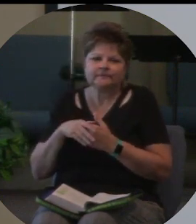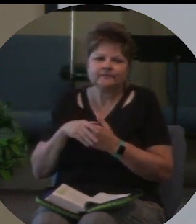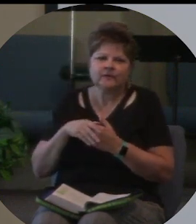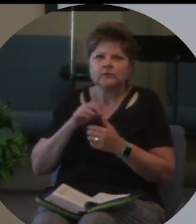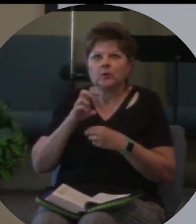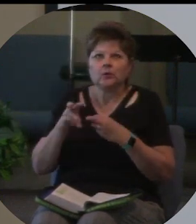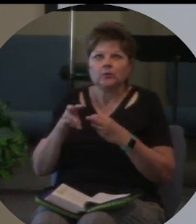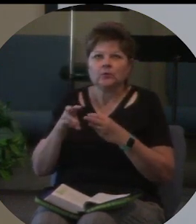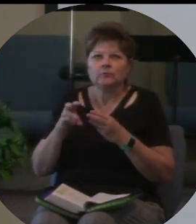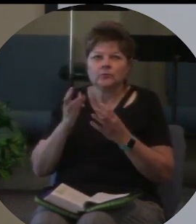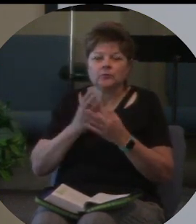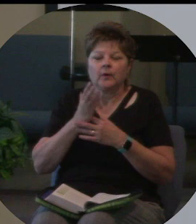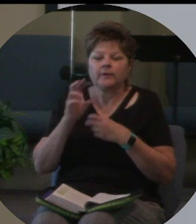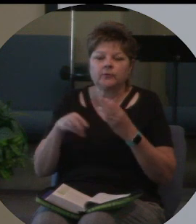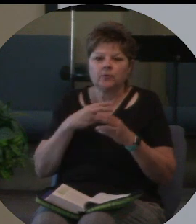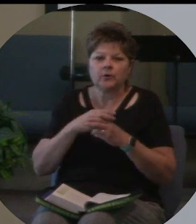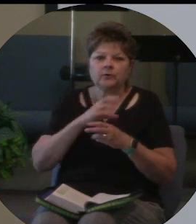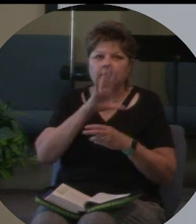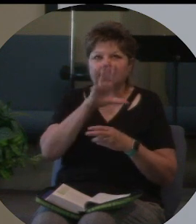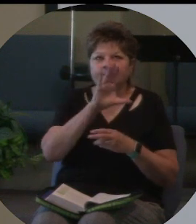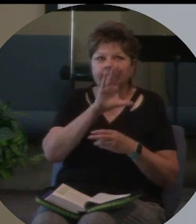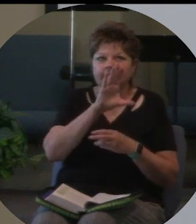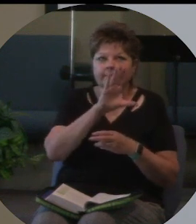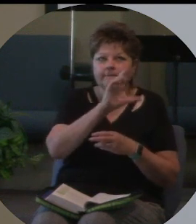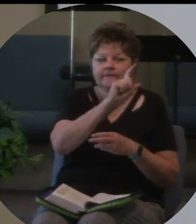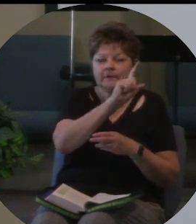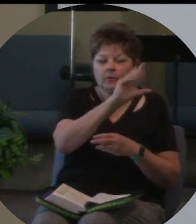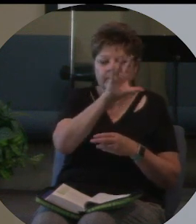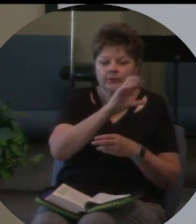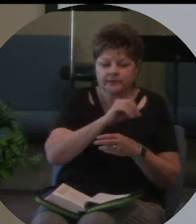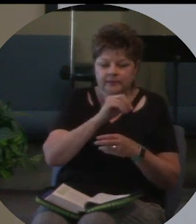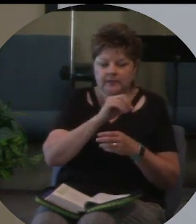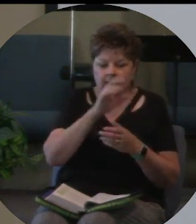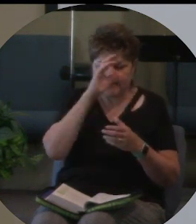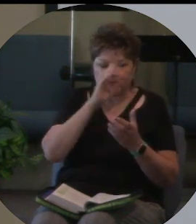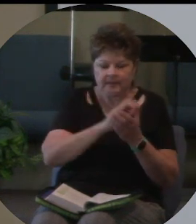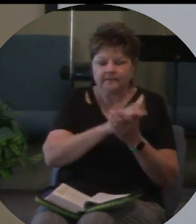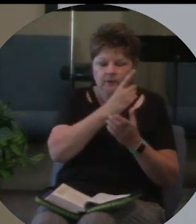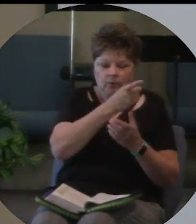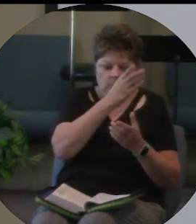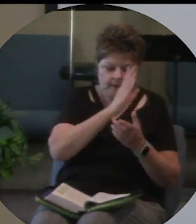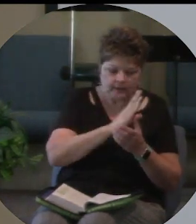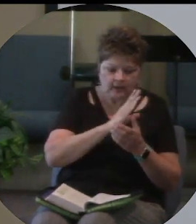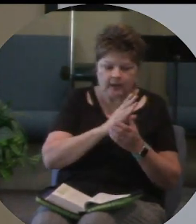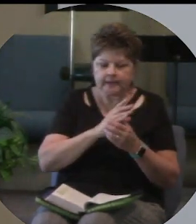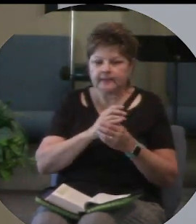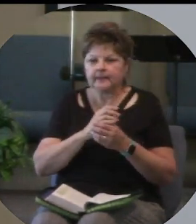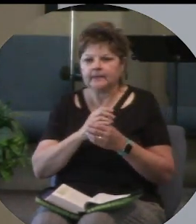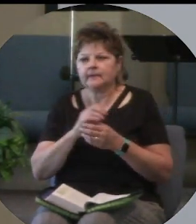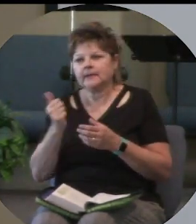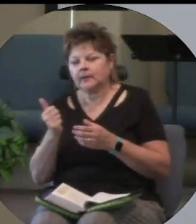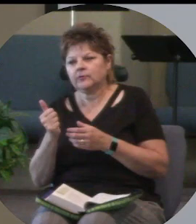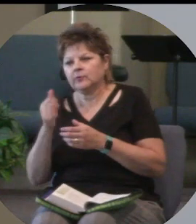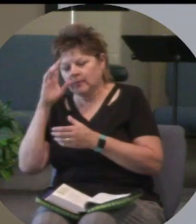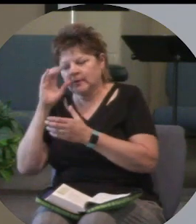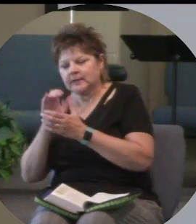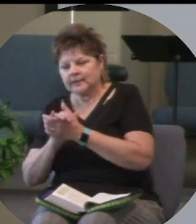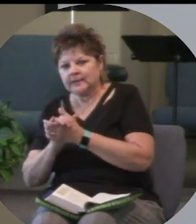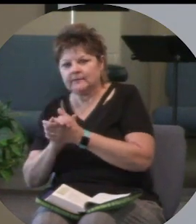50% believe in one God. Another 35% believe in multiple gods. So there's still a pretty high